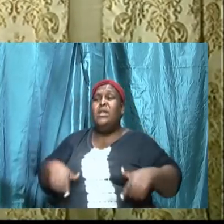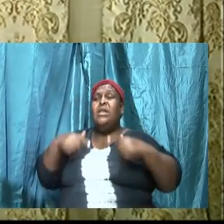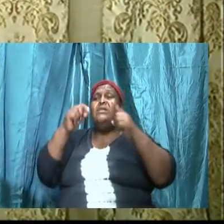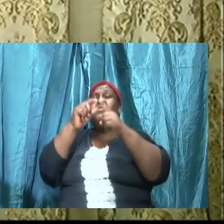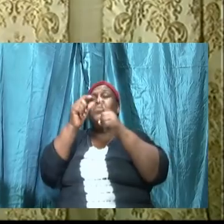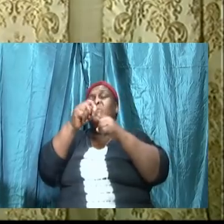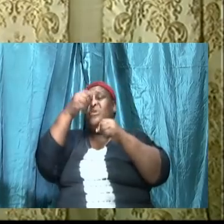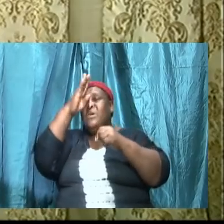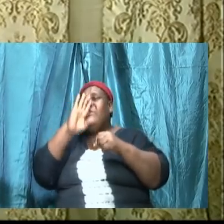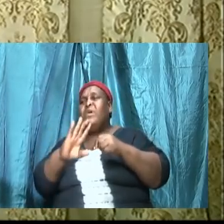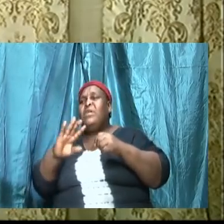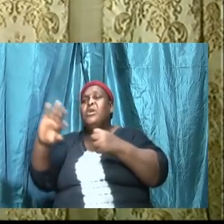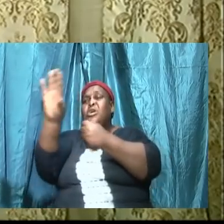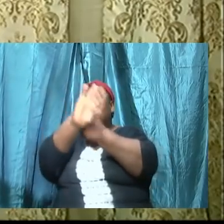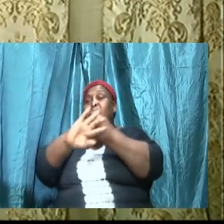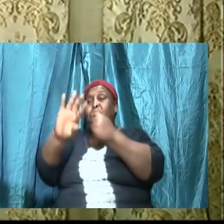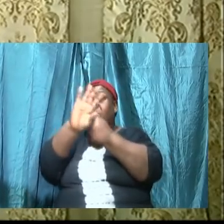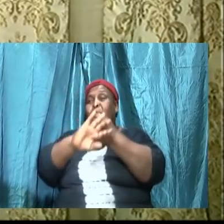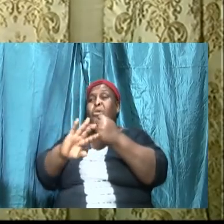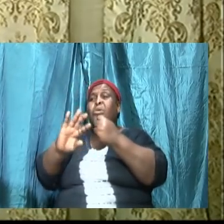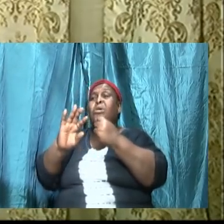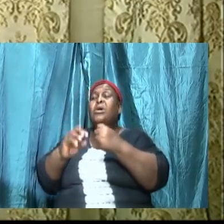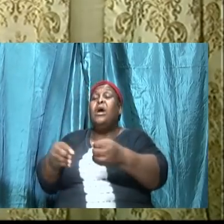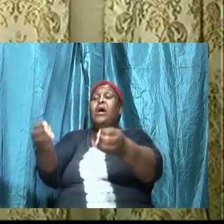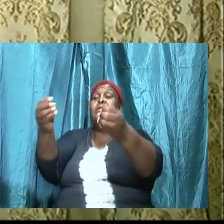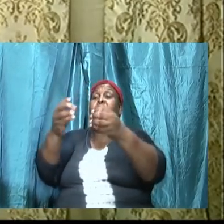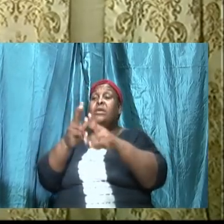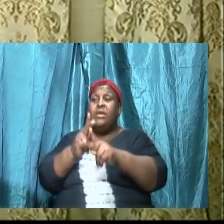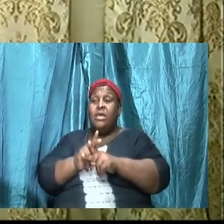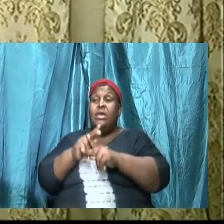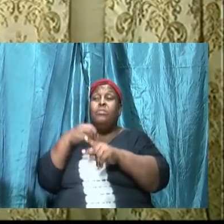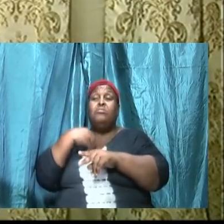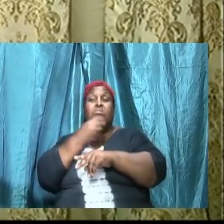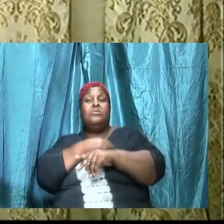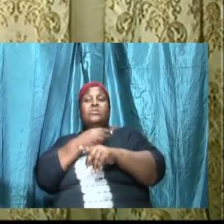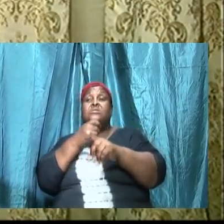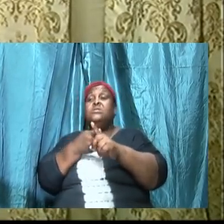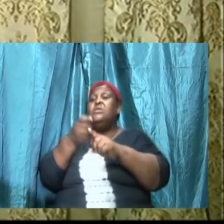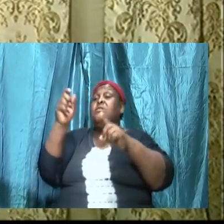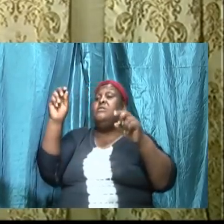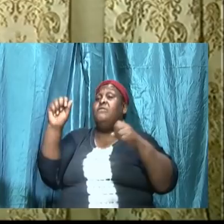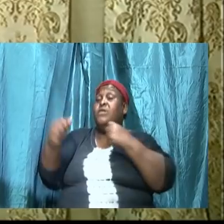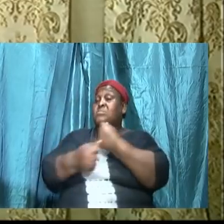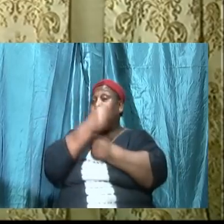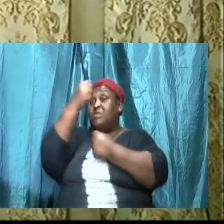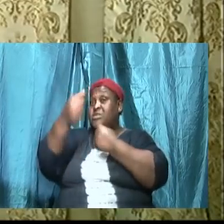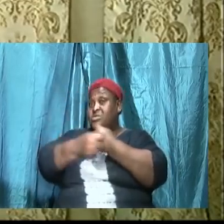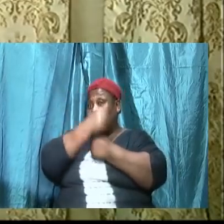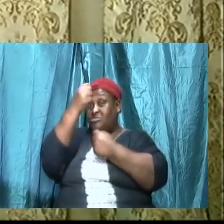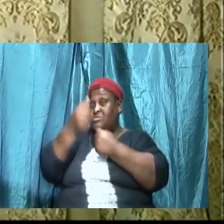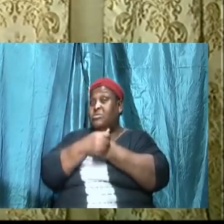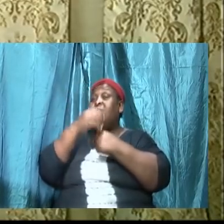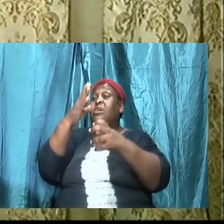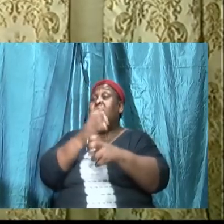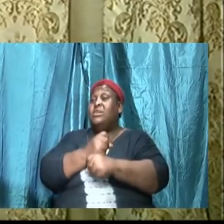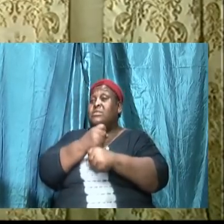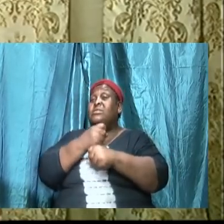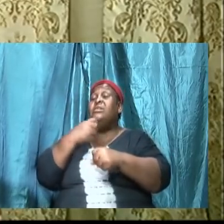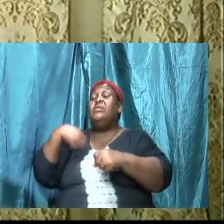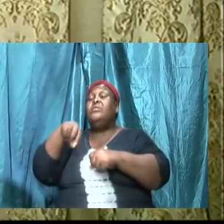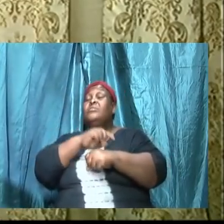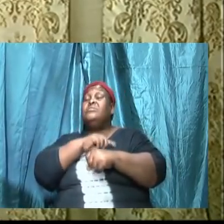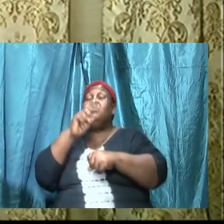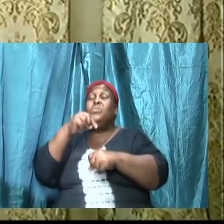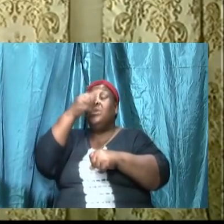protects us it keeps us from harm it keeps us from danger and it takes us where he wants us to